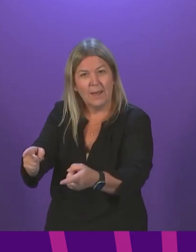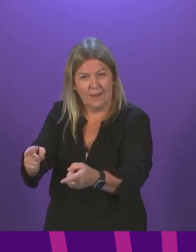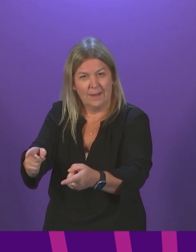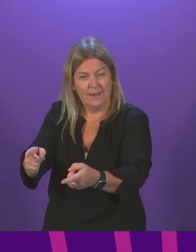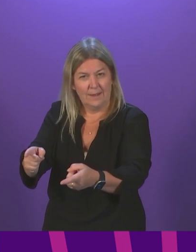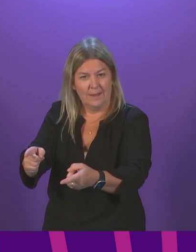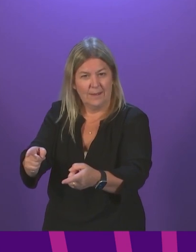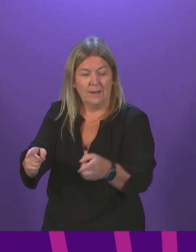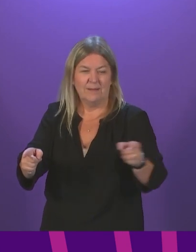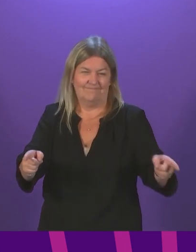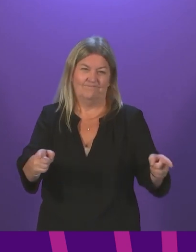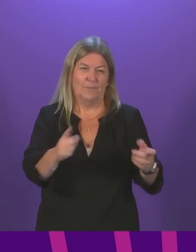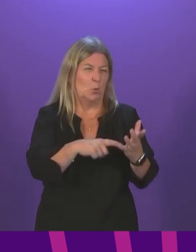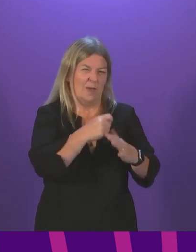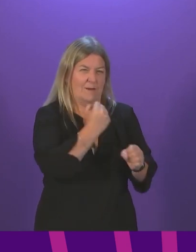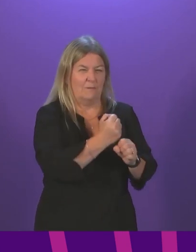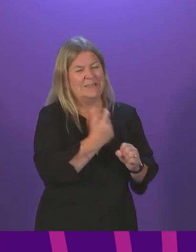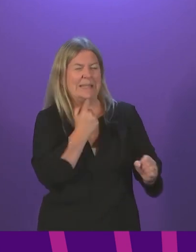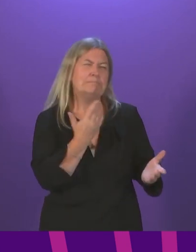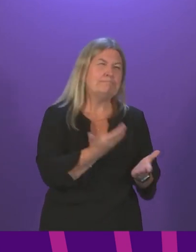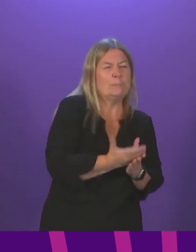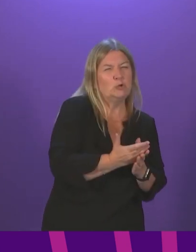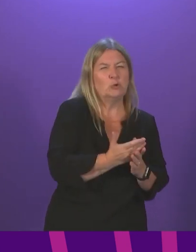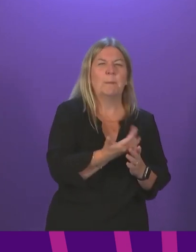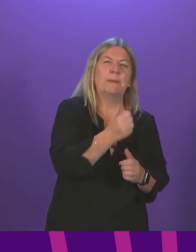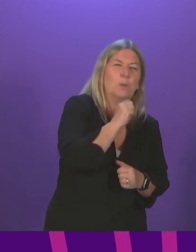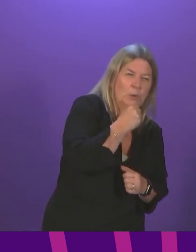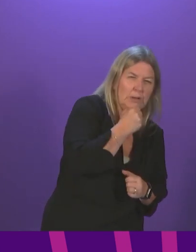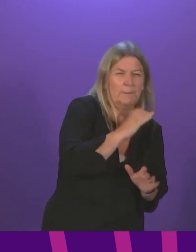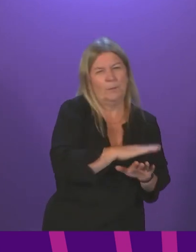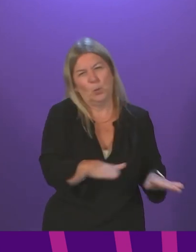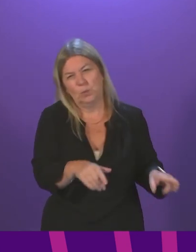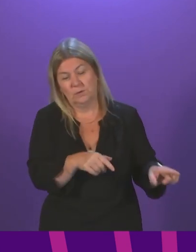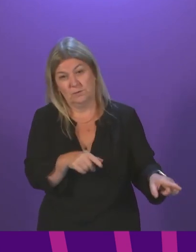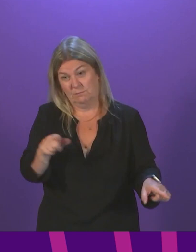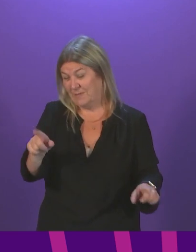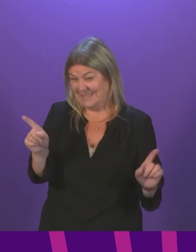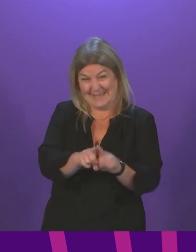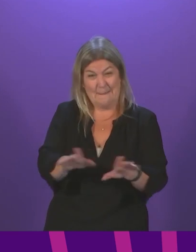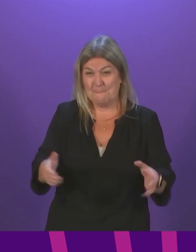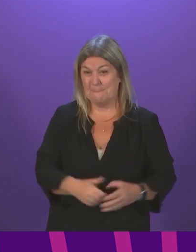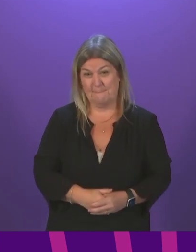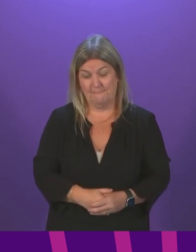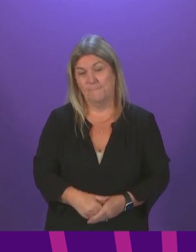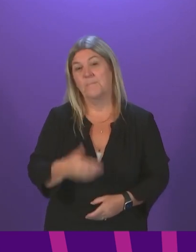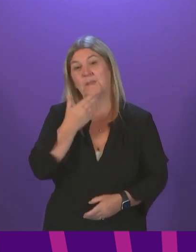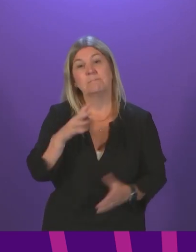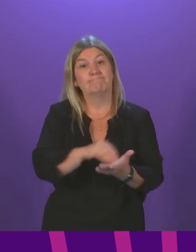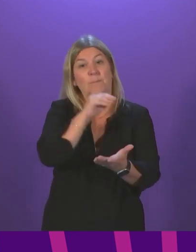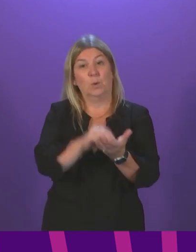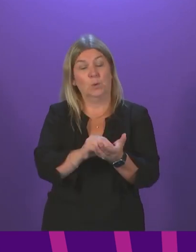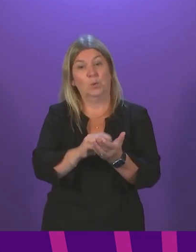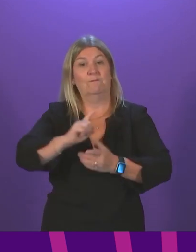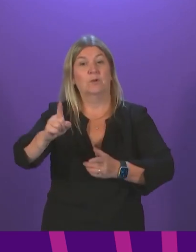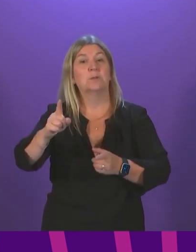certainty and are just saying maybe they will and maybe they won't. But the level of detail is pretty identical. Thank you. That concludes